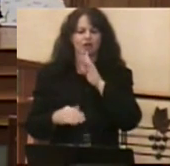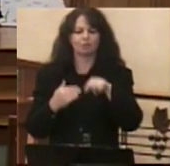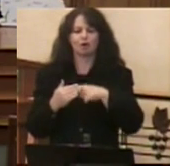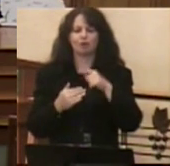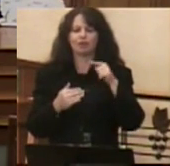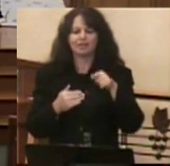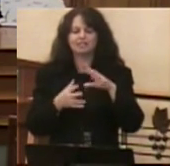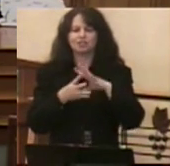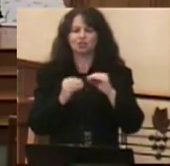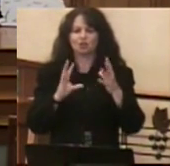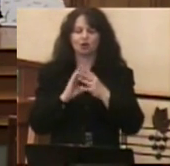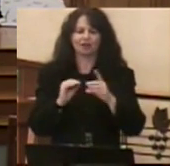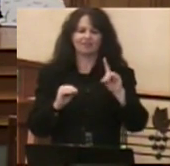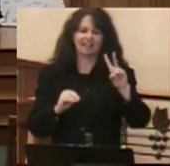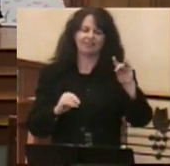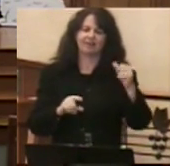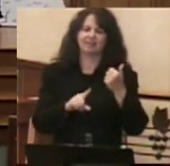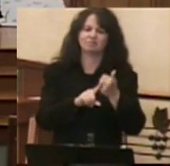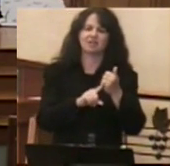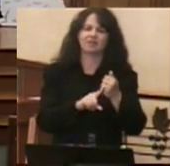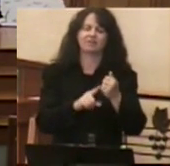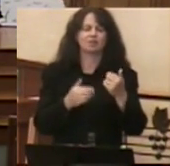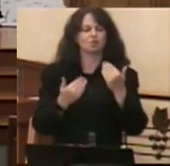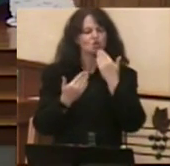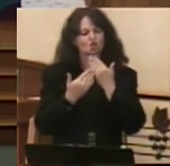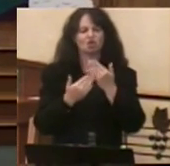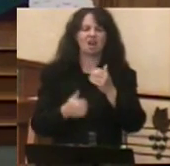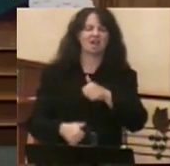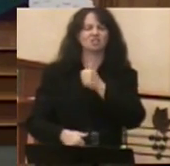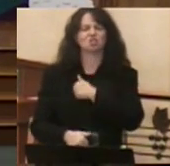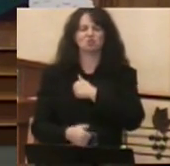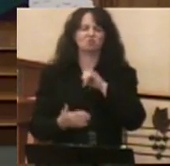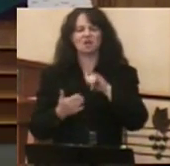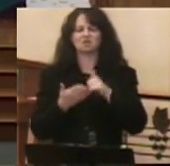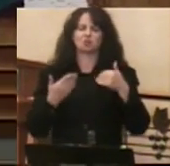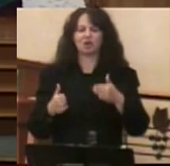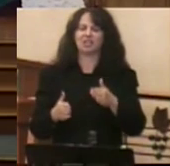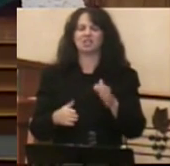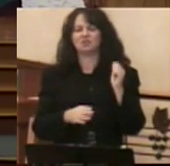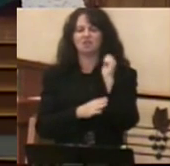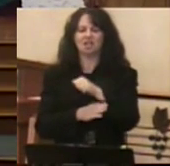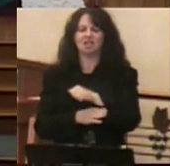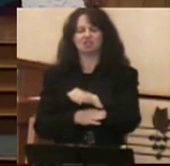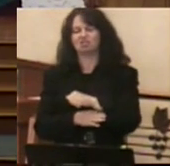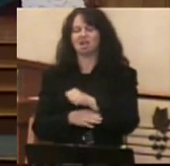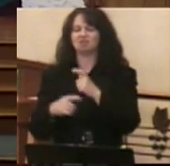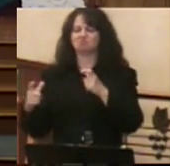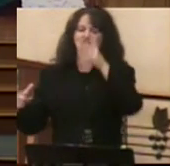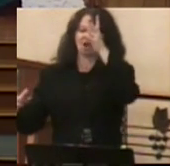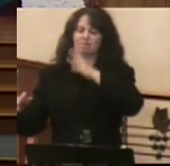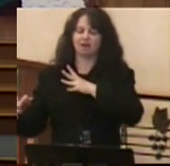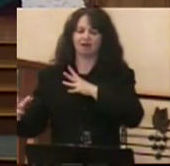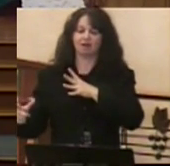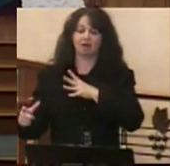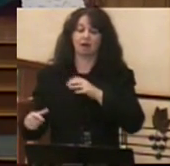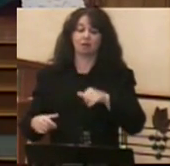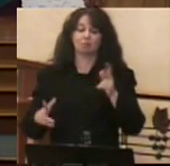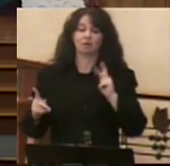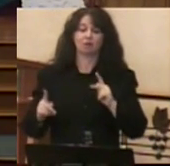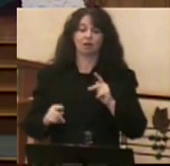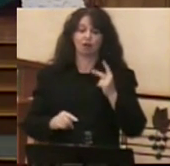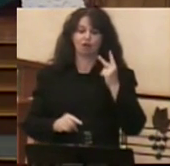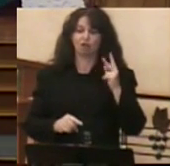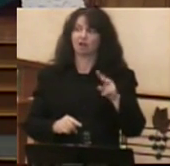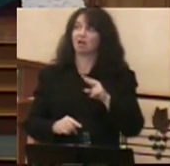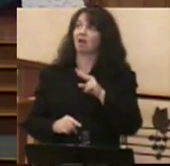as one of David just having a good attitude. That's how he beat that giant, they will say. All the other ones looked at Goliath and said, He's